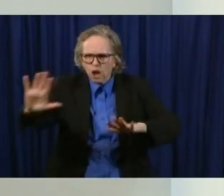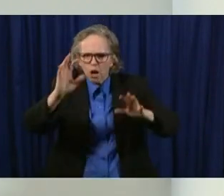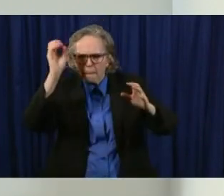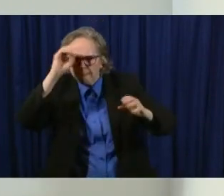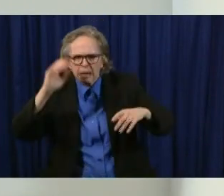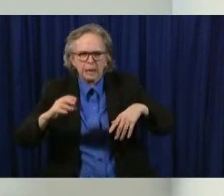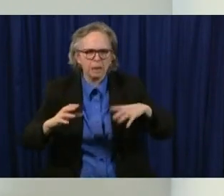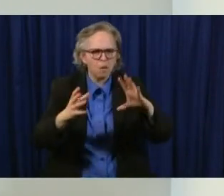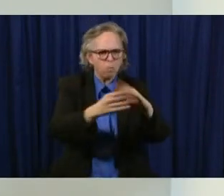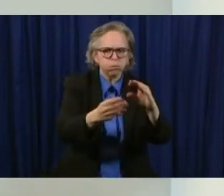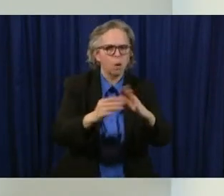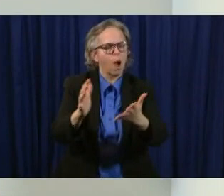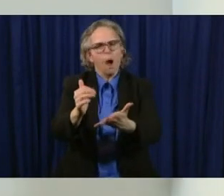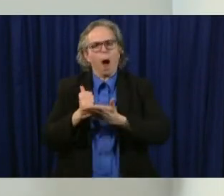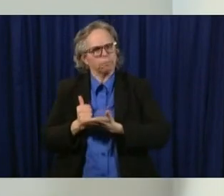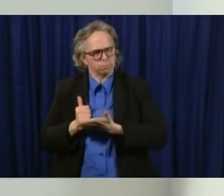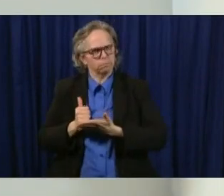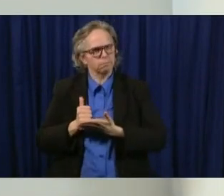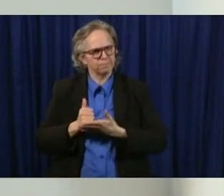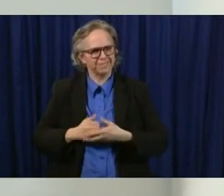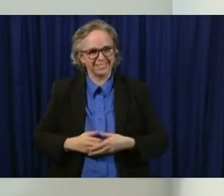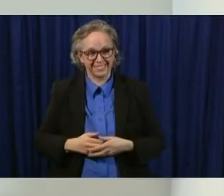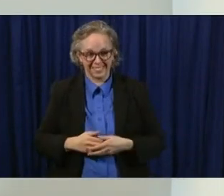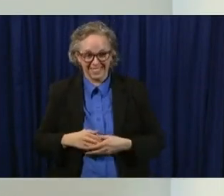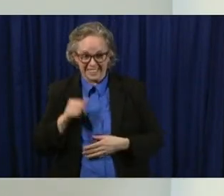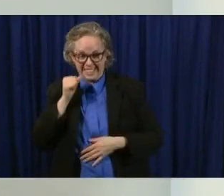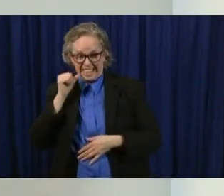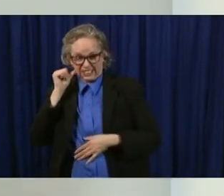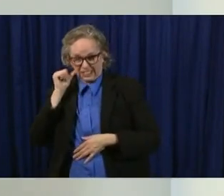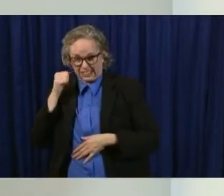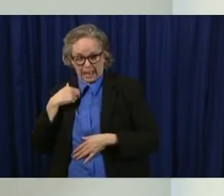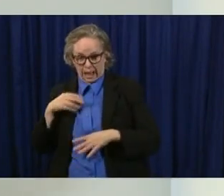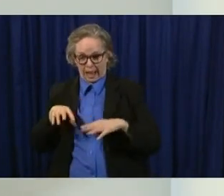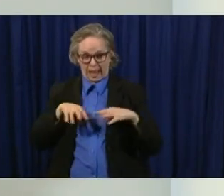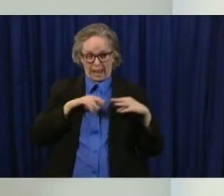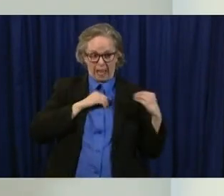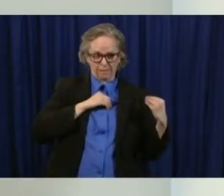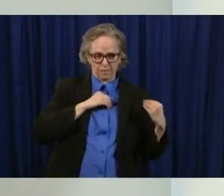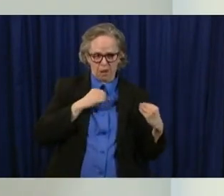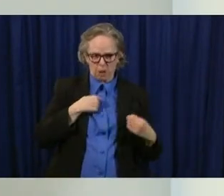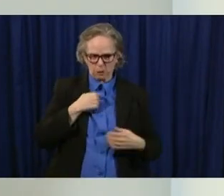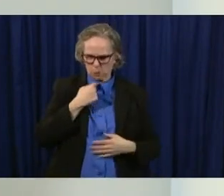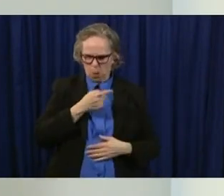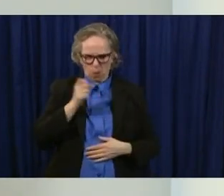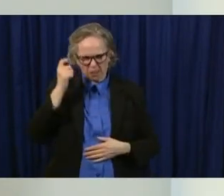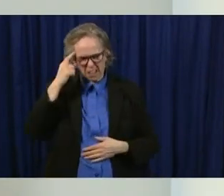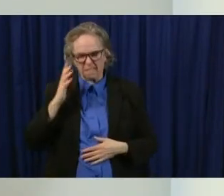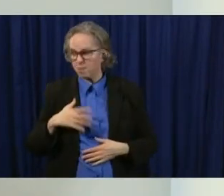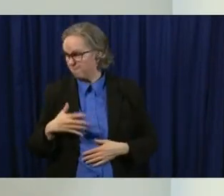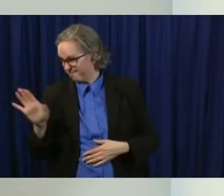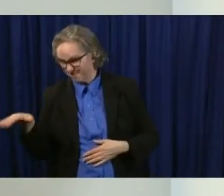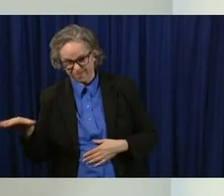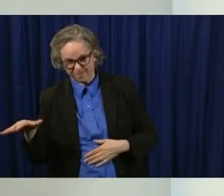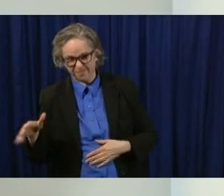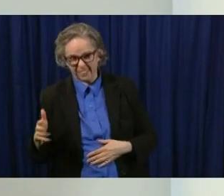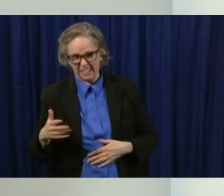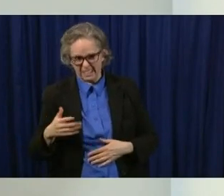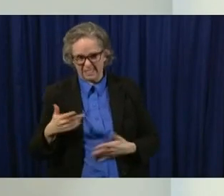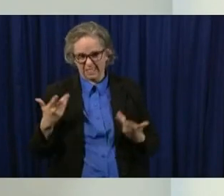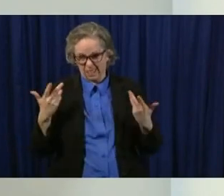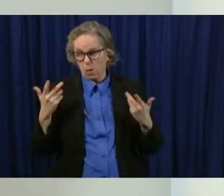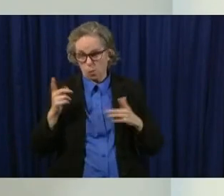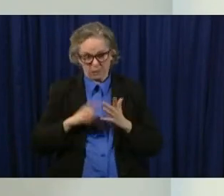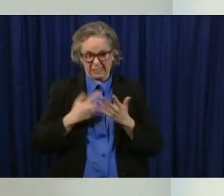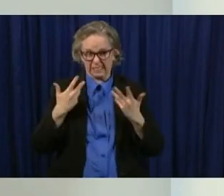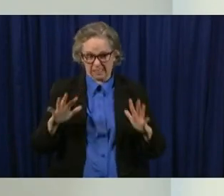we left here yesterday i uh when we we walked out i said to the governor i said well we we we got this done and now i know we're gonna have to go